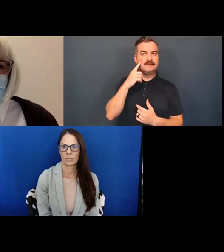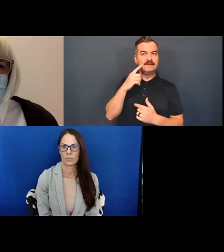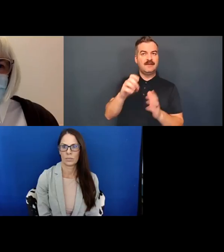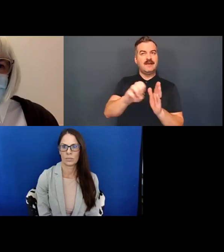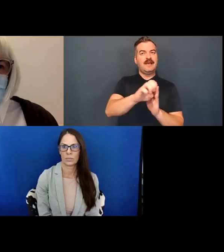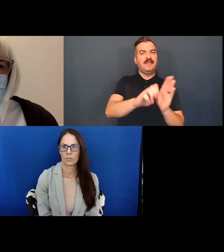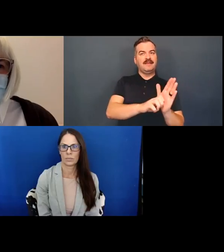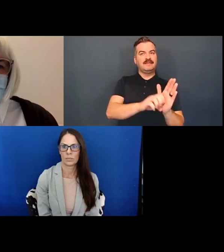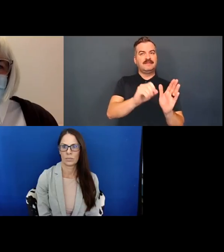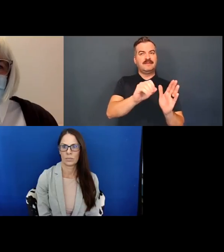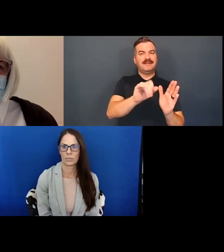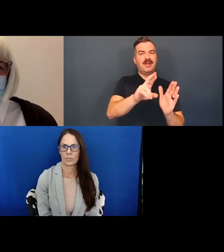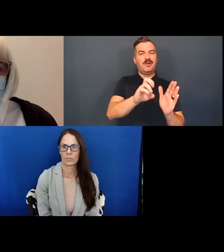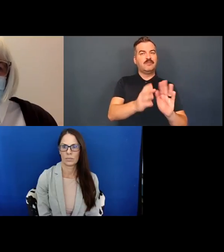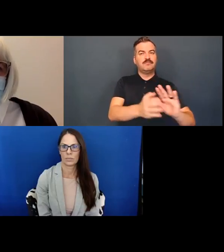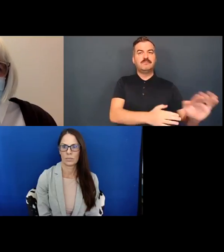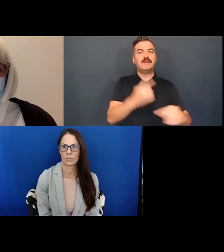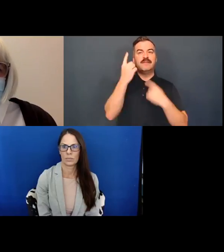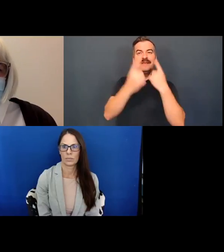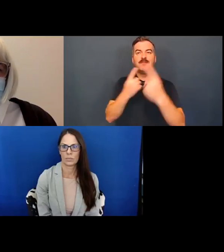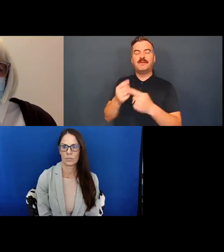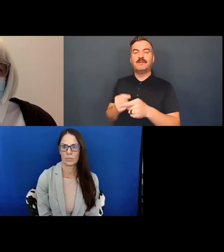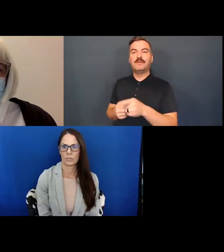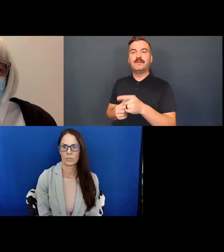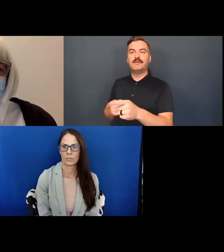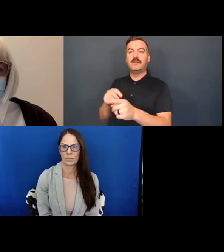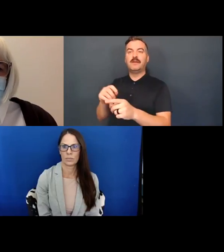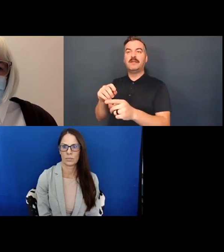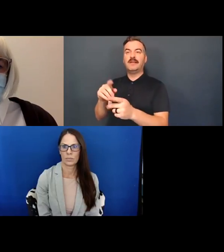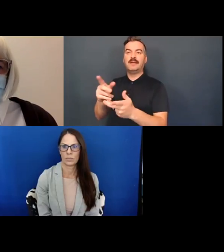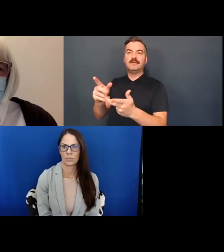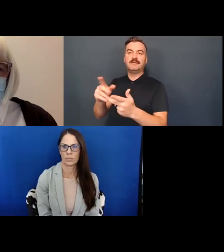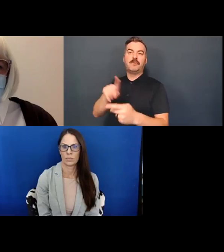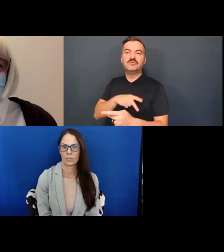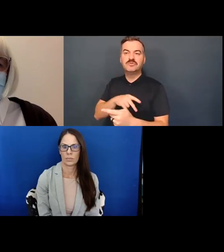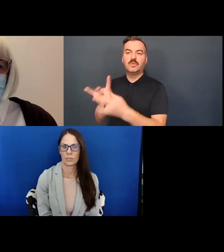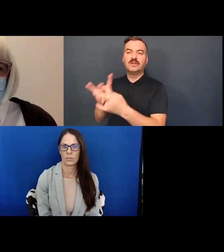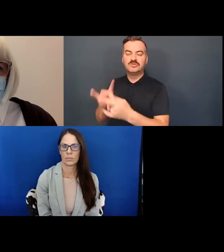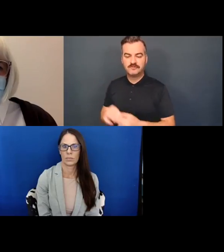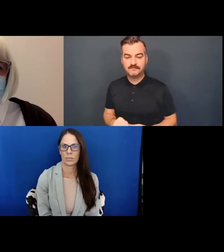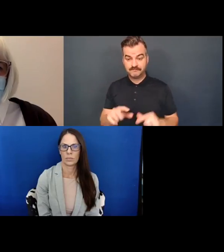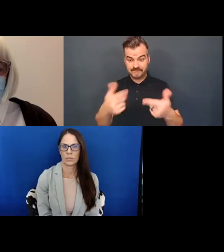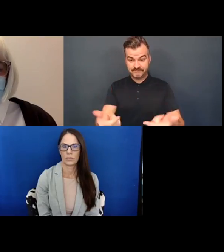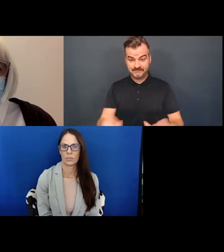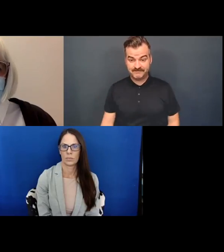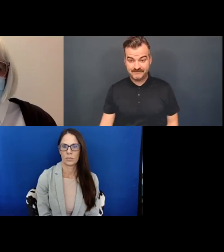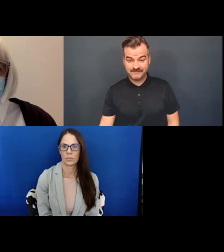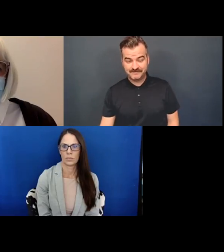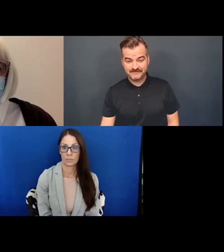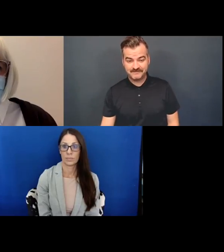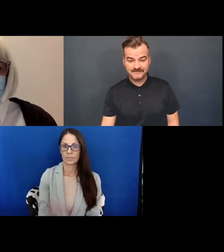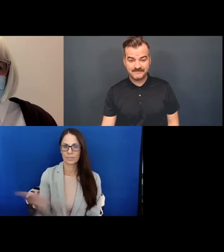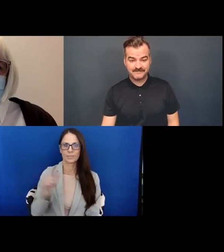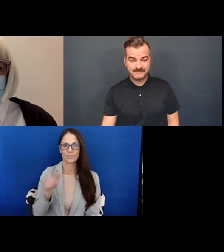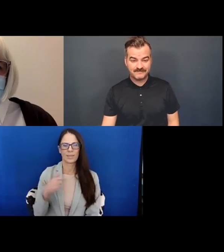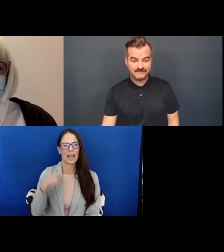care rather than through, um, personal relational autonomy. I think we need to look through it through